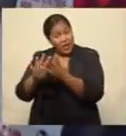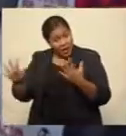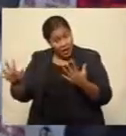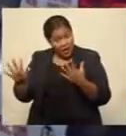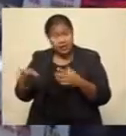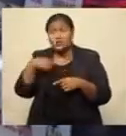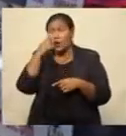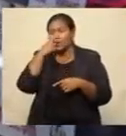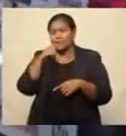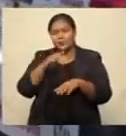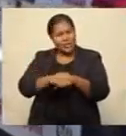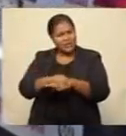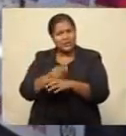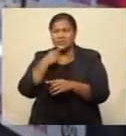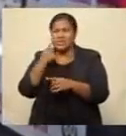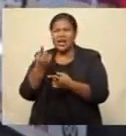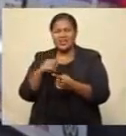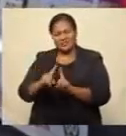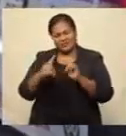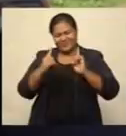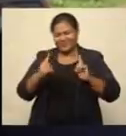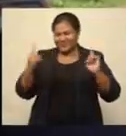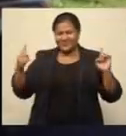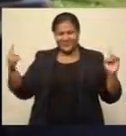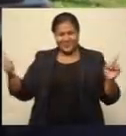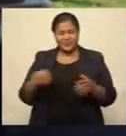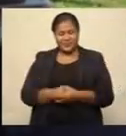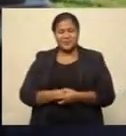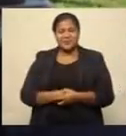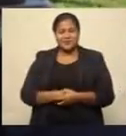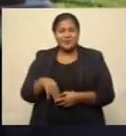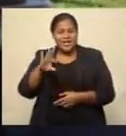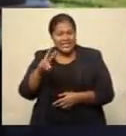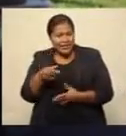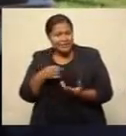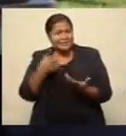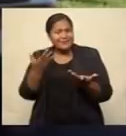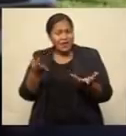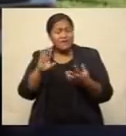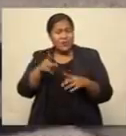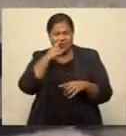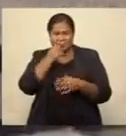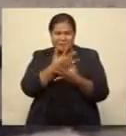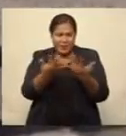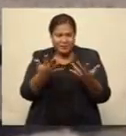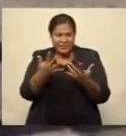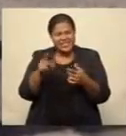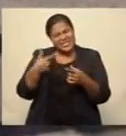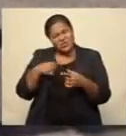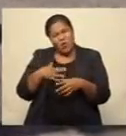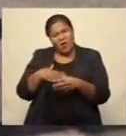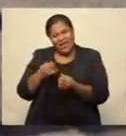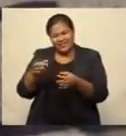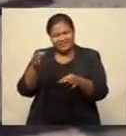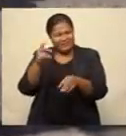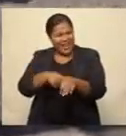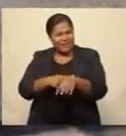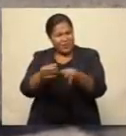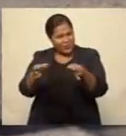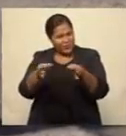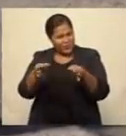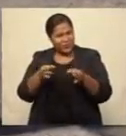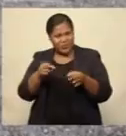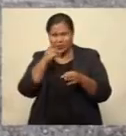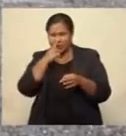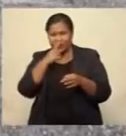police started telling us to stand two meters apart. This sort of reaction from the public is also causing delays in teams reaching communities